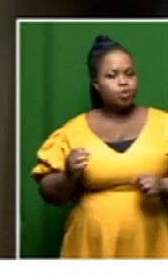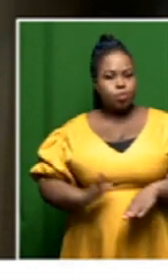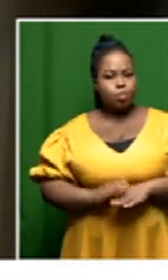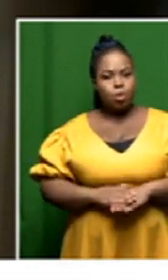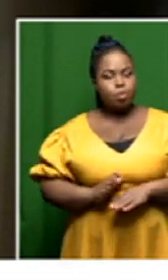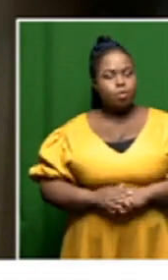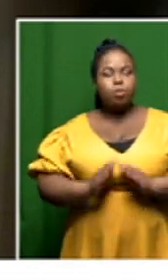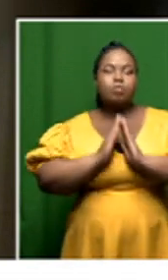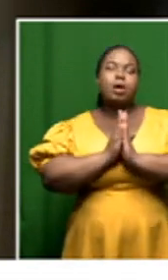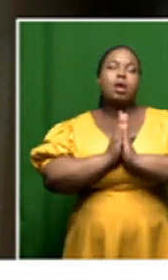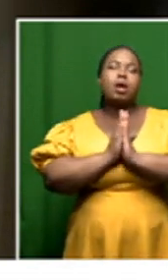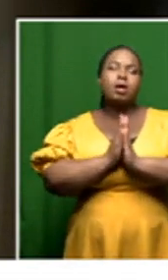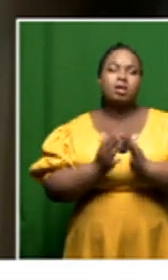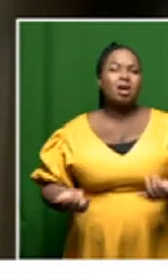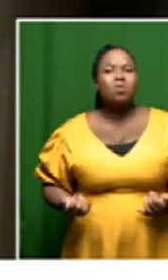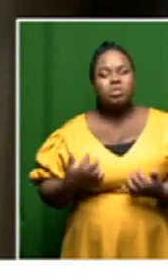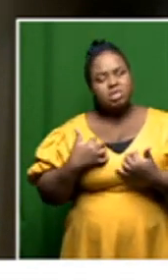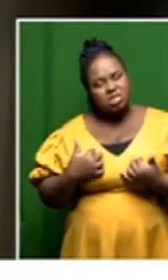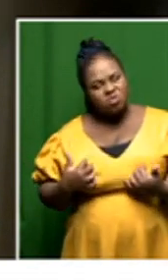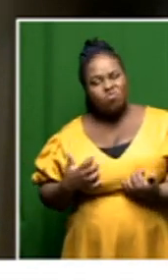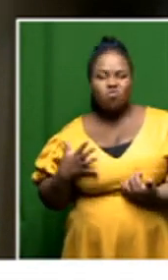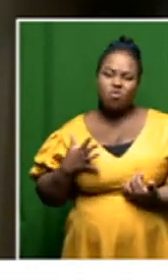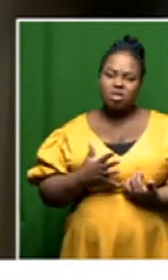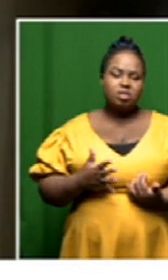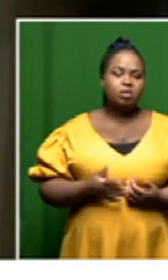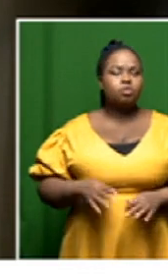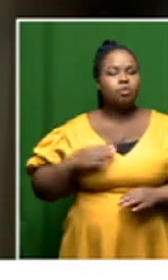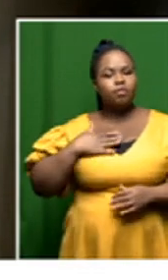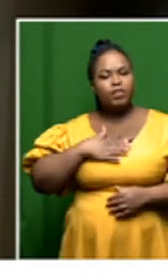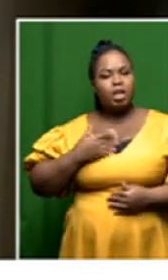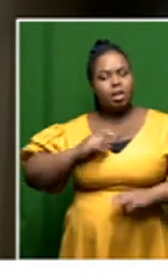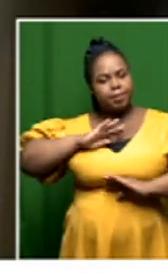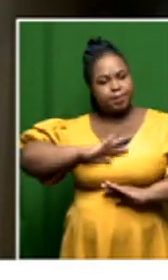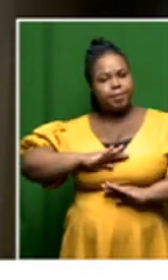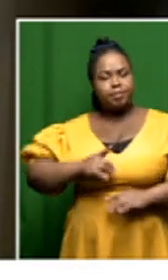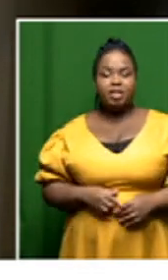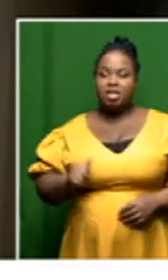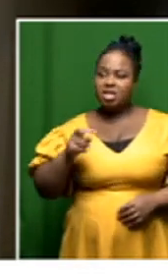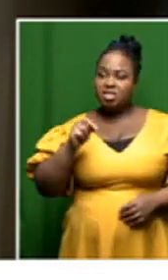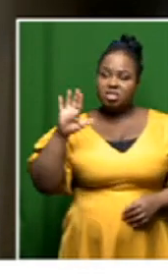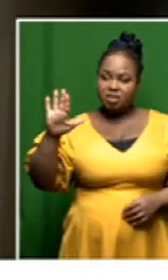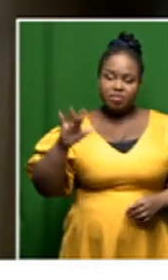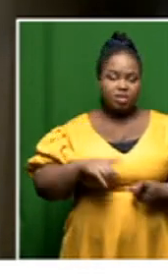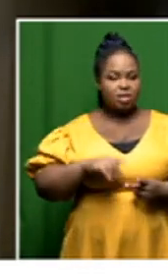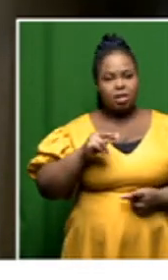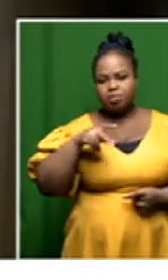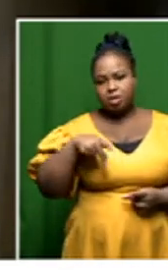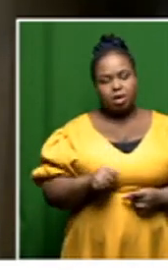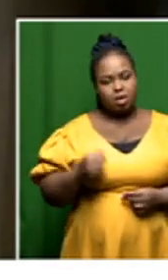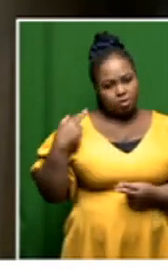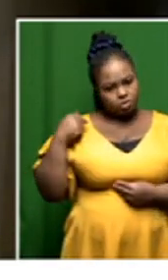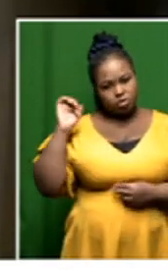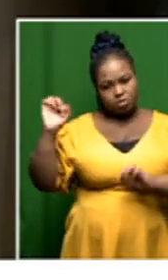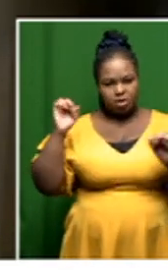because we're praying we we're craving we're craving closure and the anc and the npa they've got a